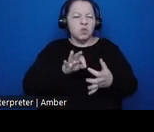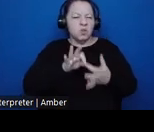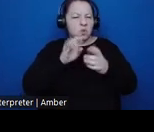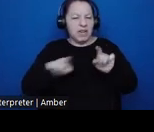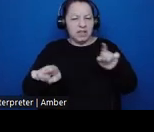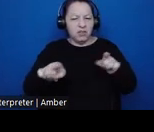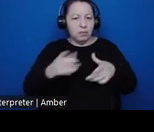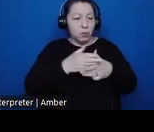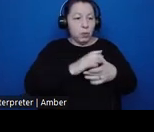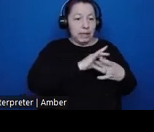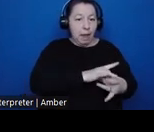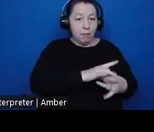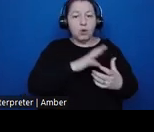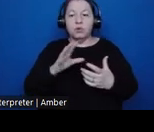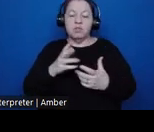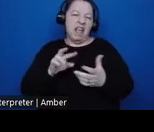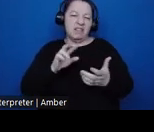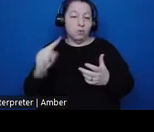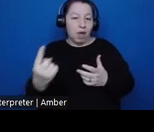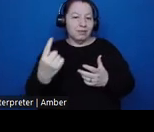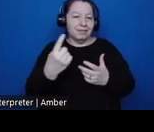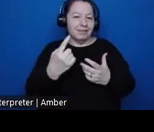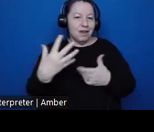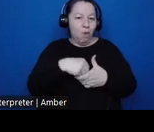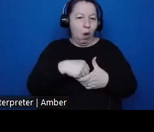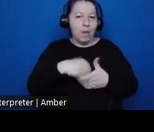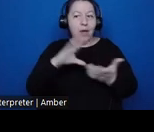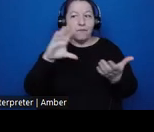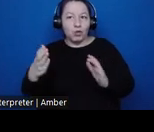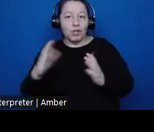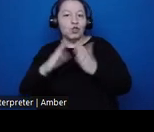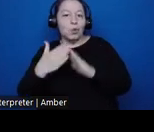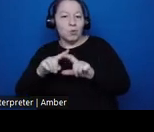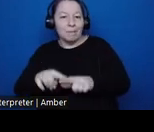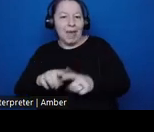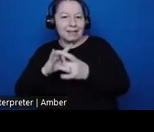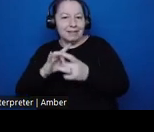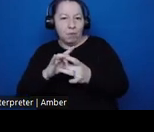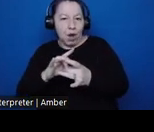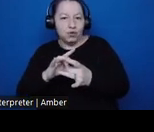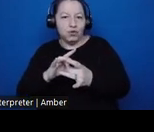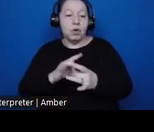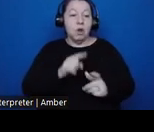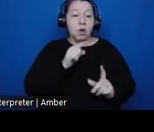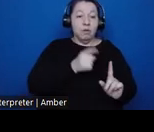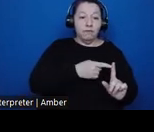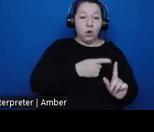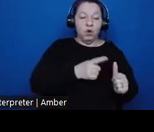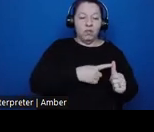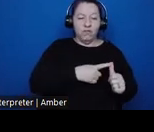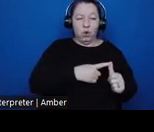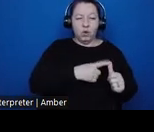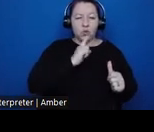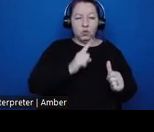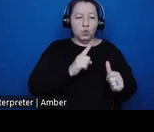involvement versus community based collaboration. Internally, the former is characterized by colonial